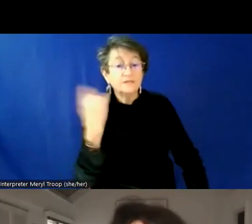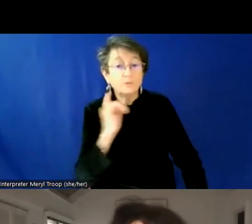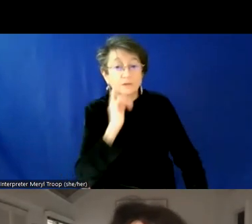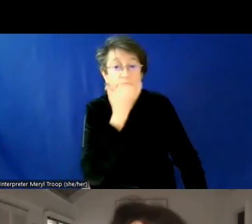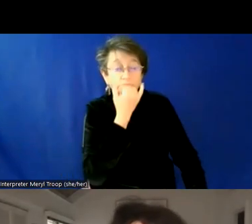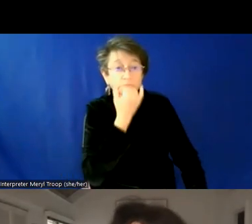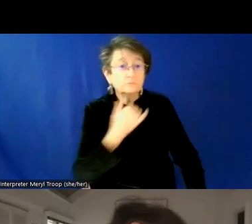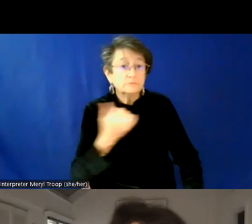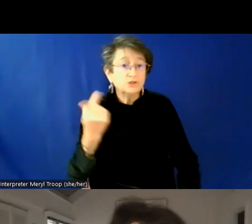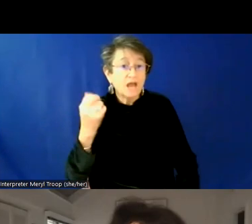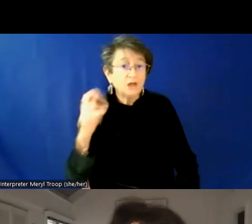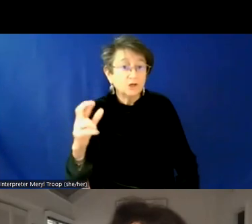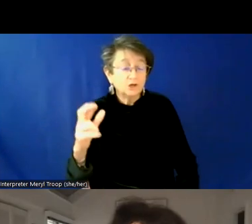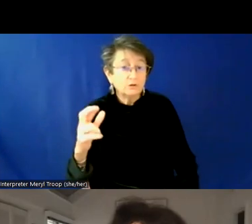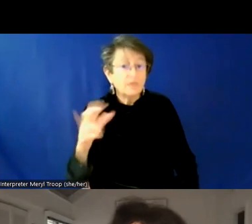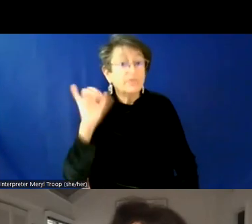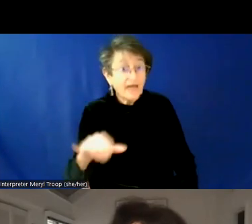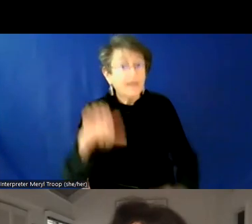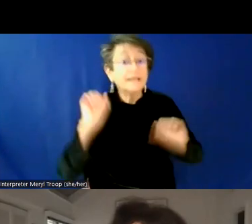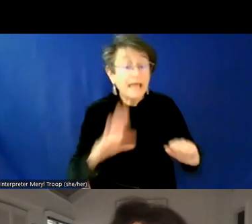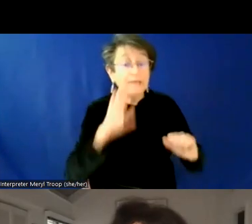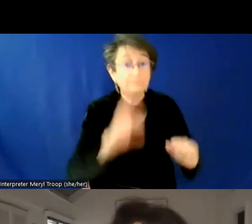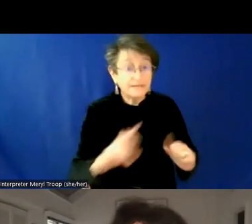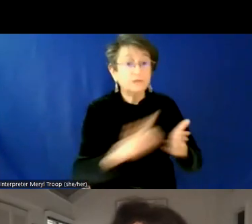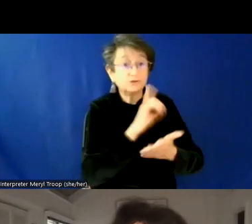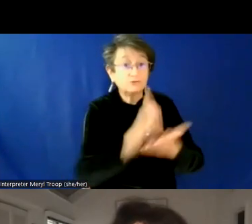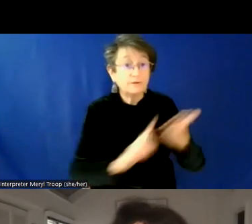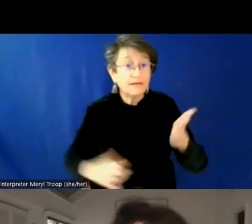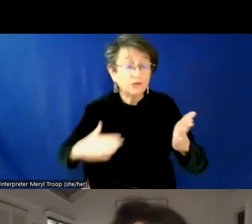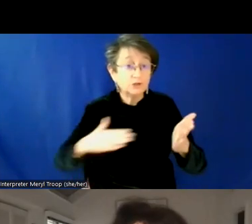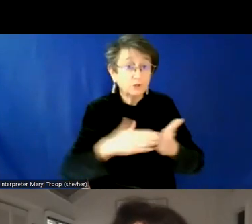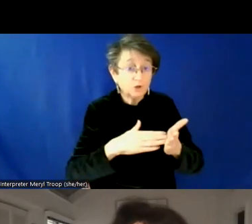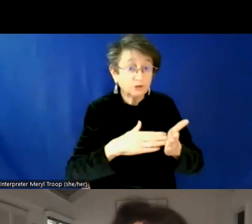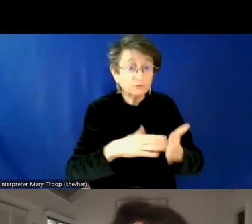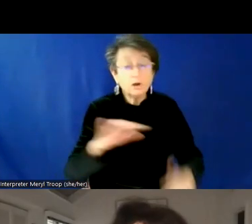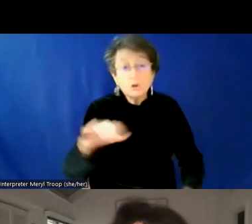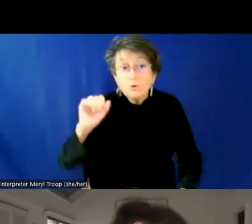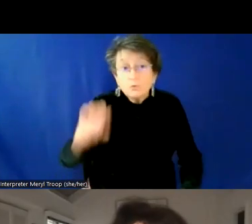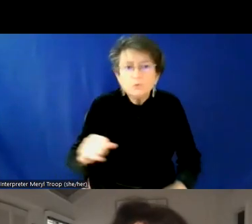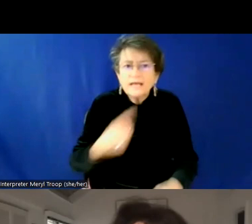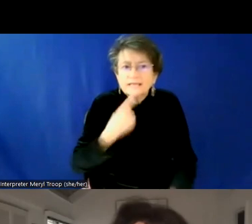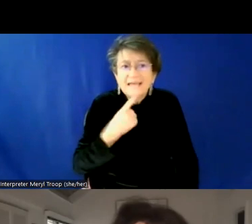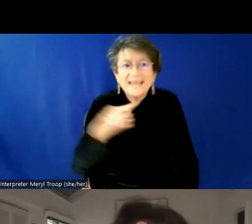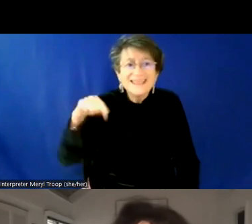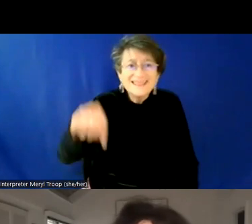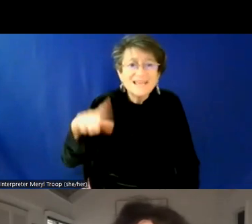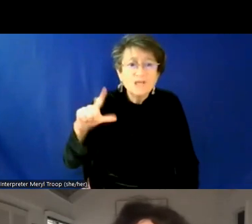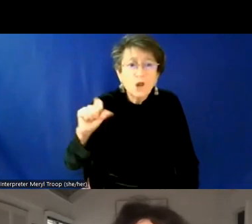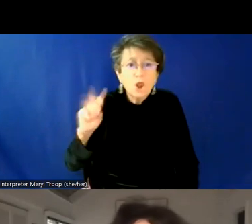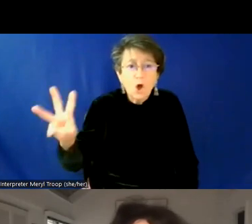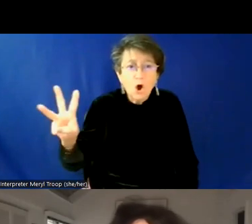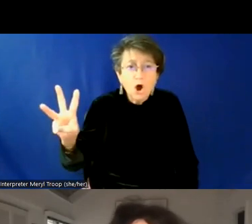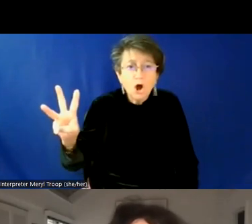grounds for a discrimination case. so, uh, if you want to use the lens of like, this is the law and you're opening the company up to liability,